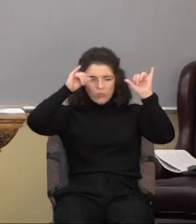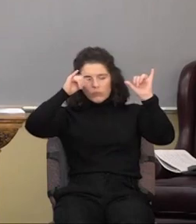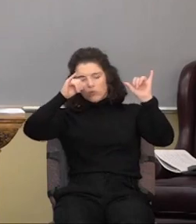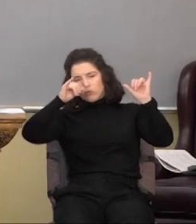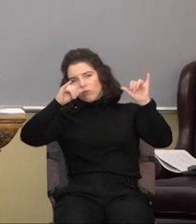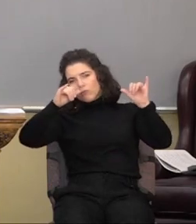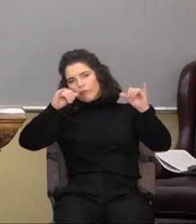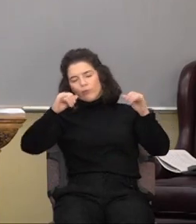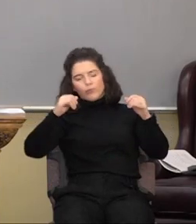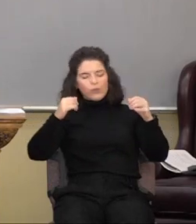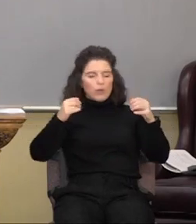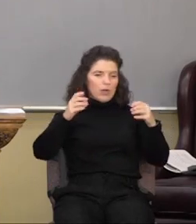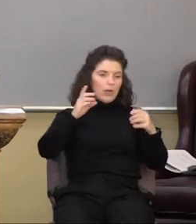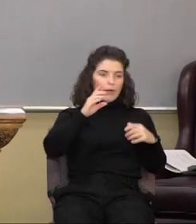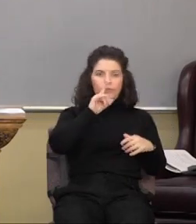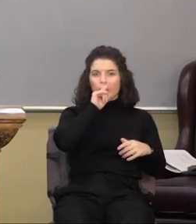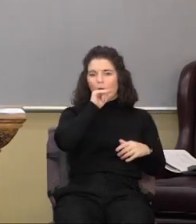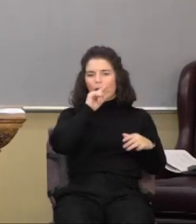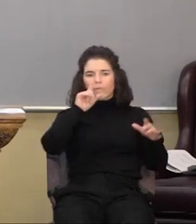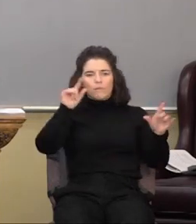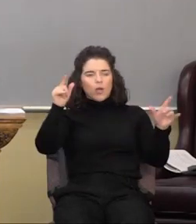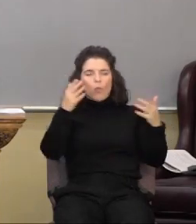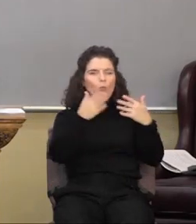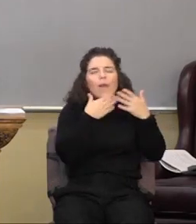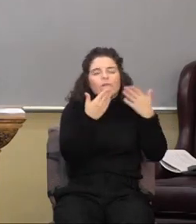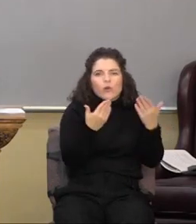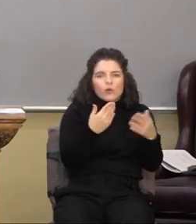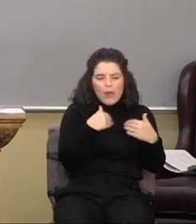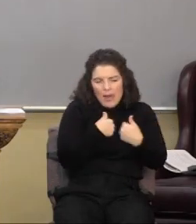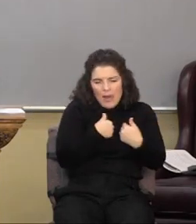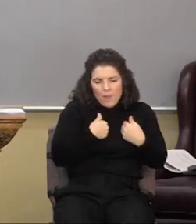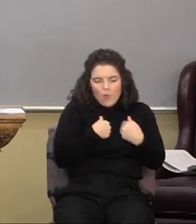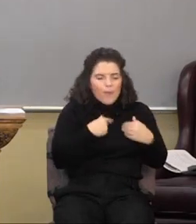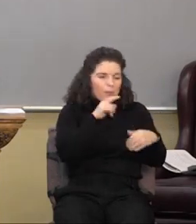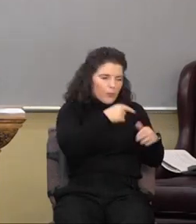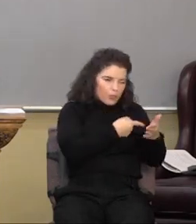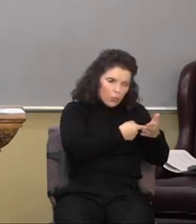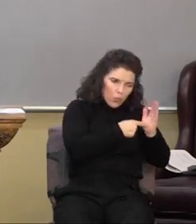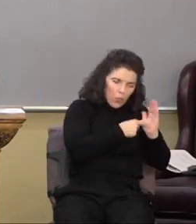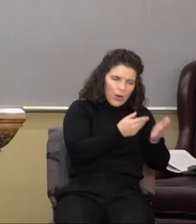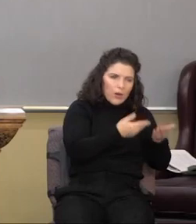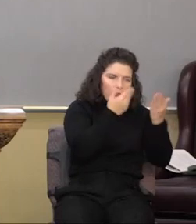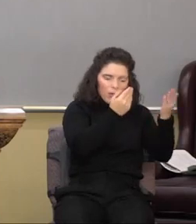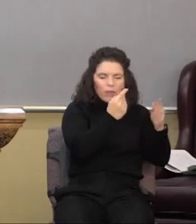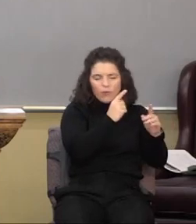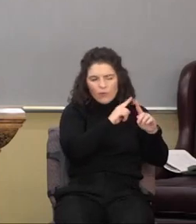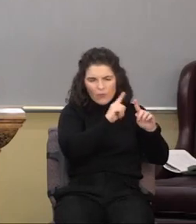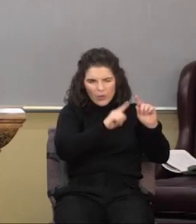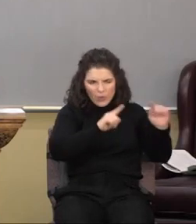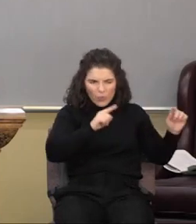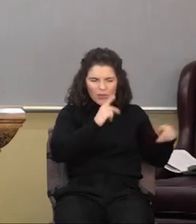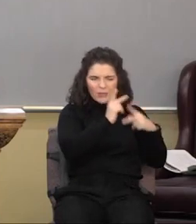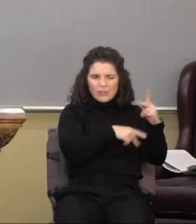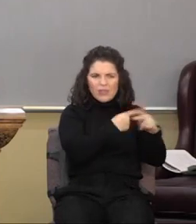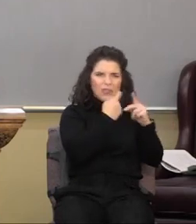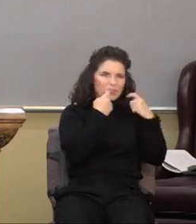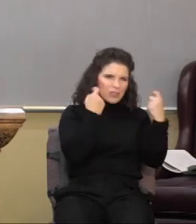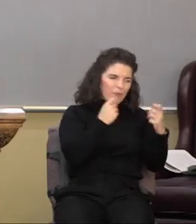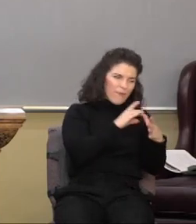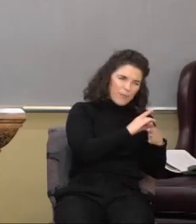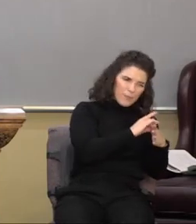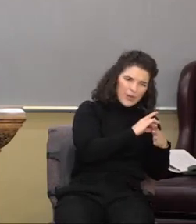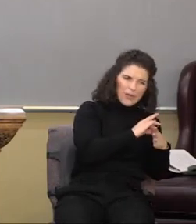mandated offerings for various types of sins, you know, meat offerings, cereal offerings, blah, blah, blah, blah, blah.